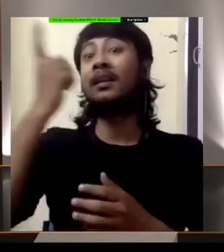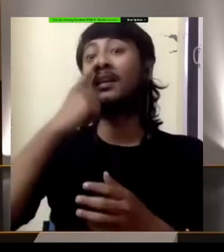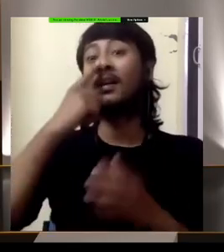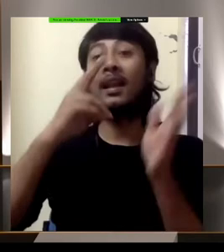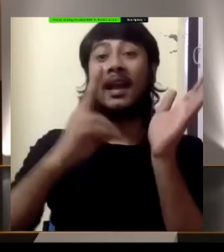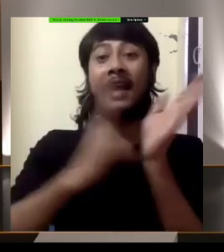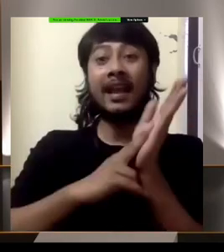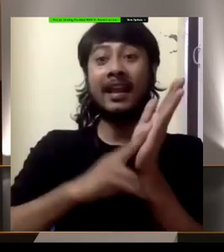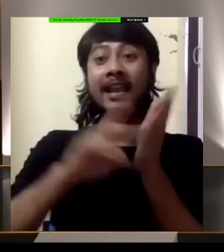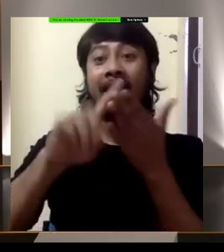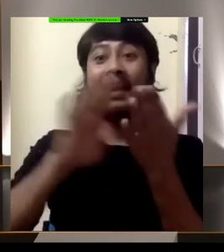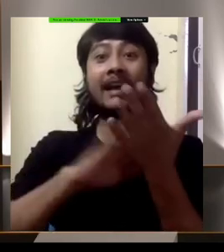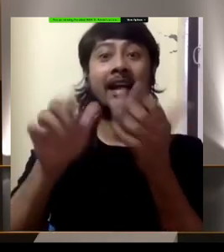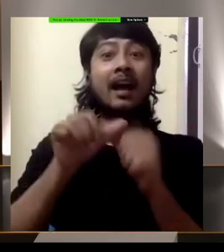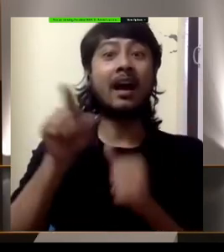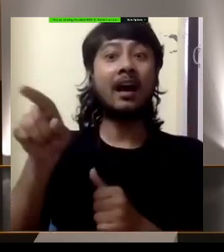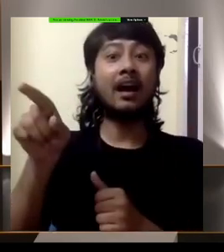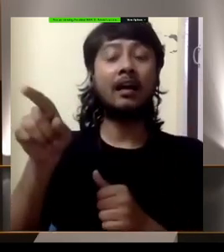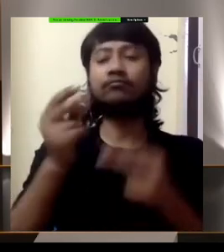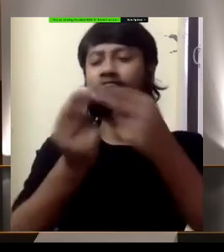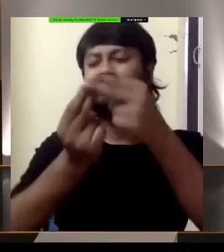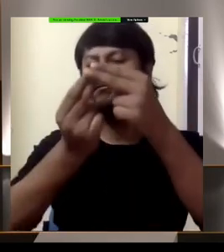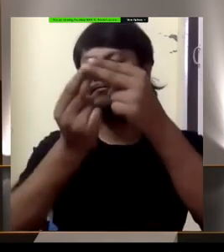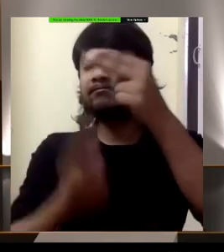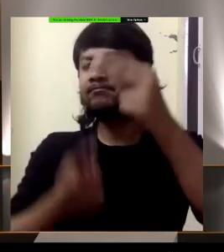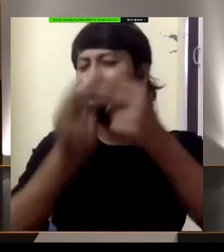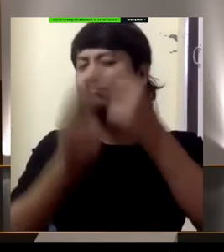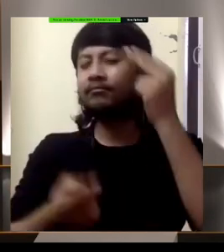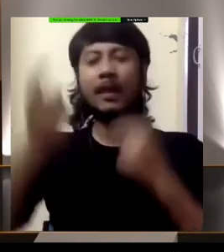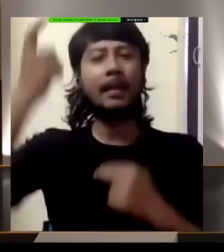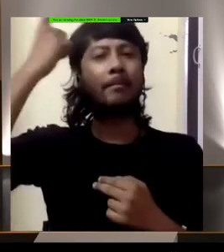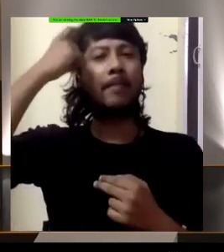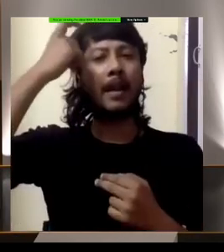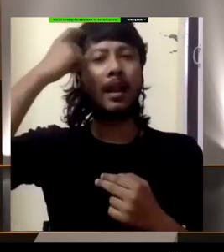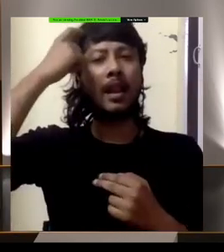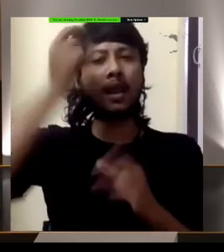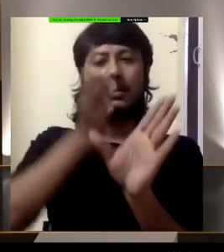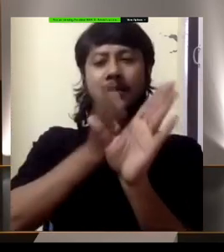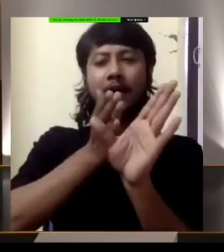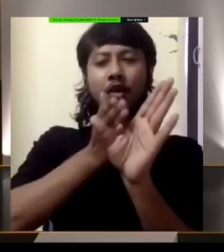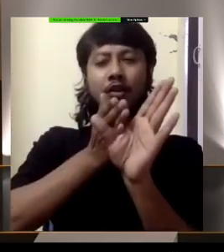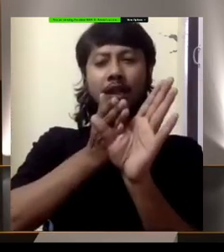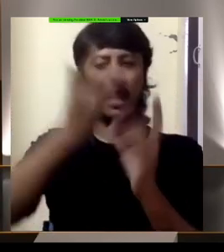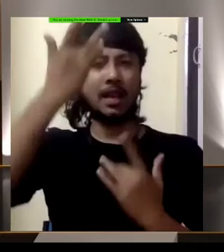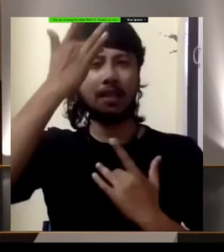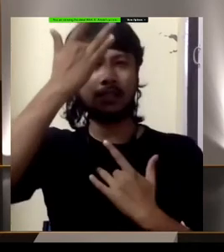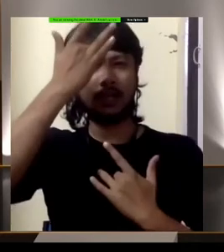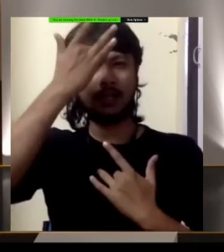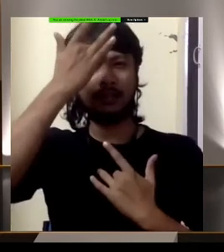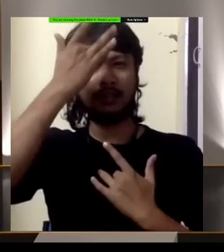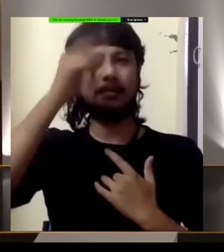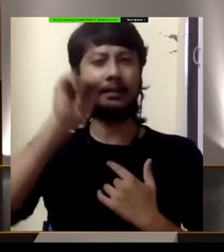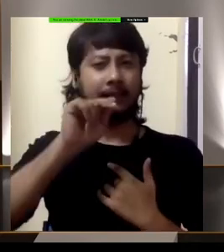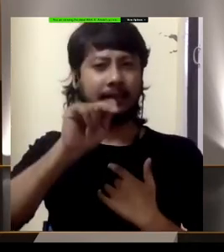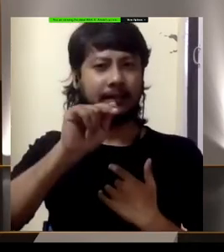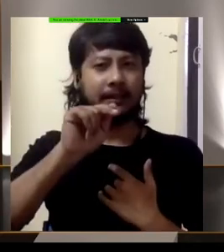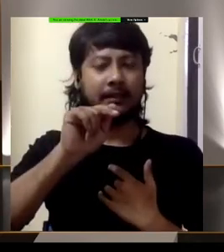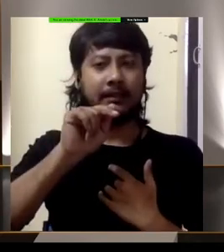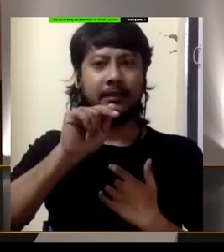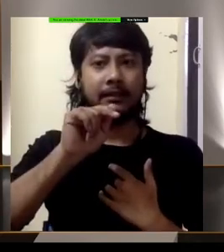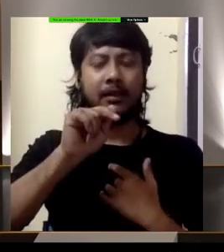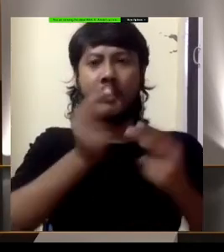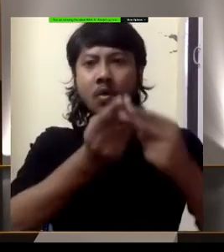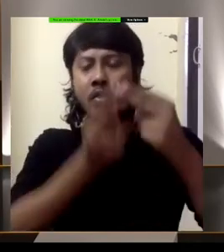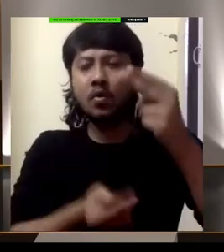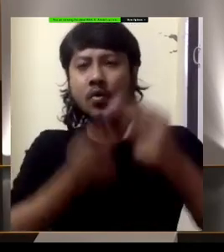personal narrative of mental illness as it affects the world of disability is vast.